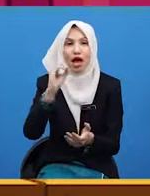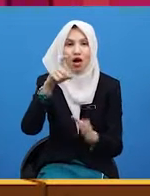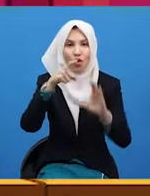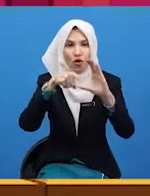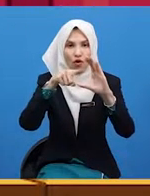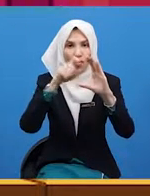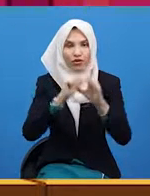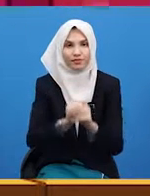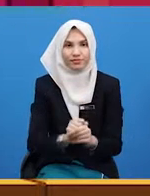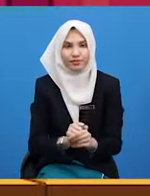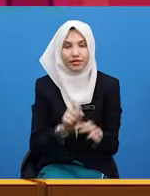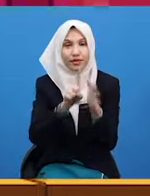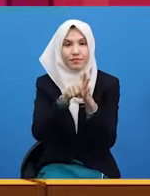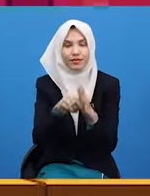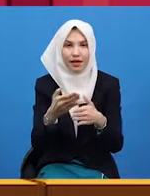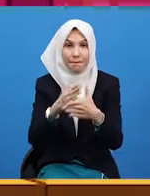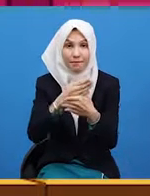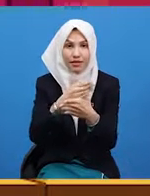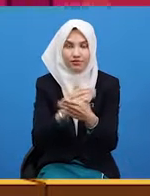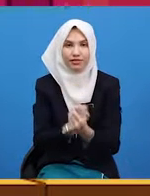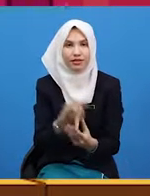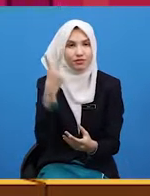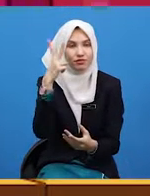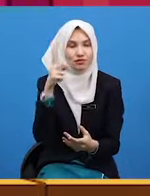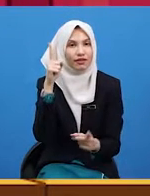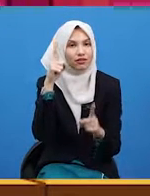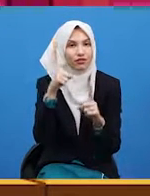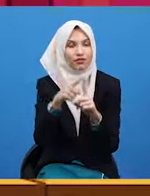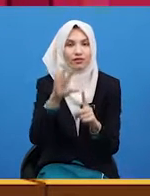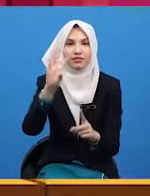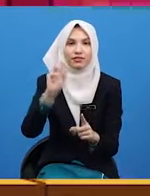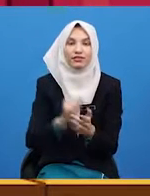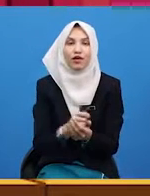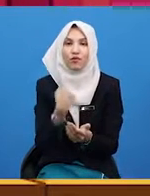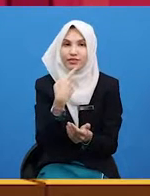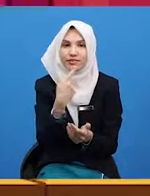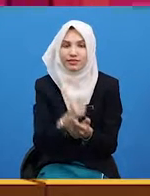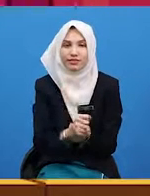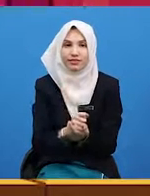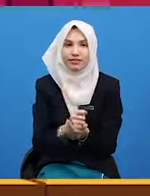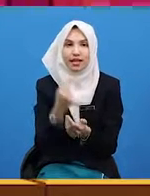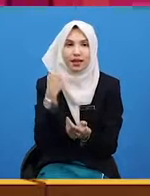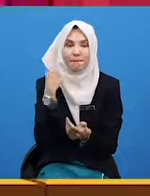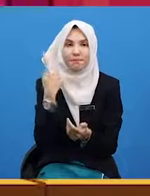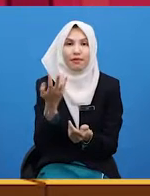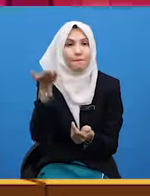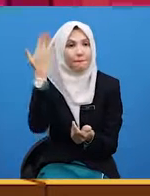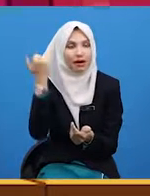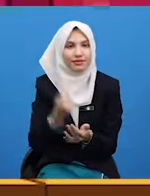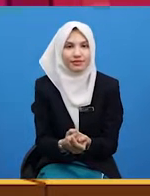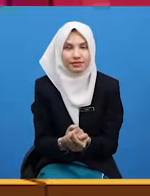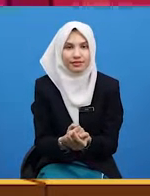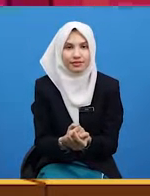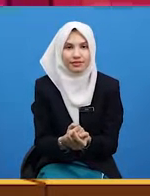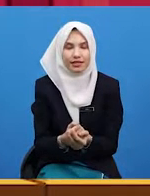If the minutes are between 12 to 6, then we say past. And